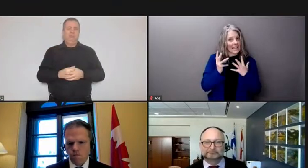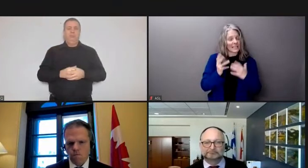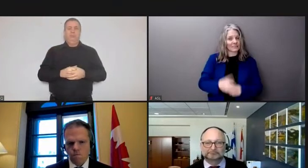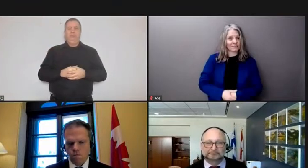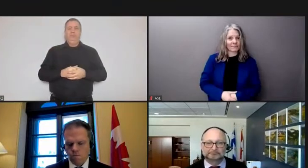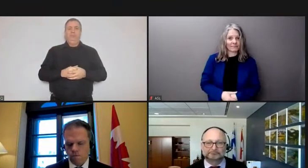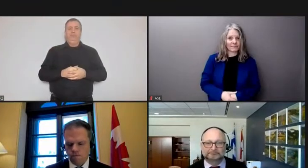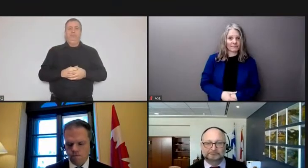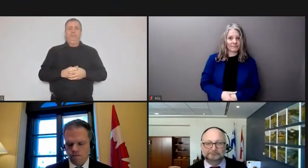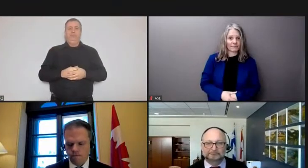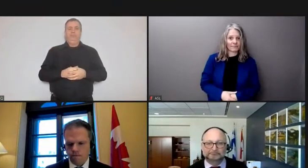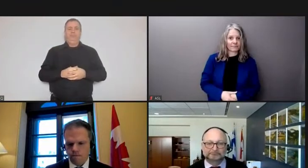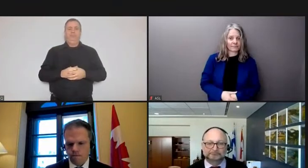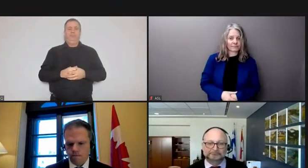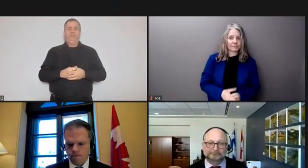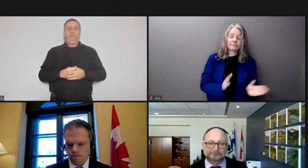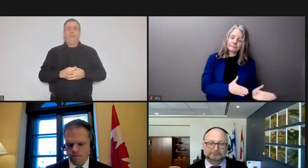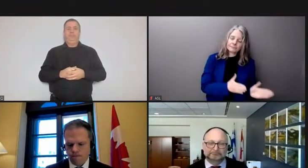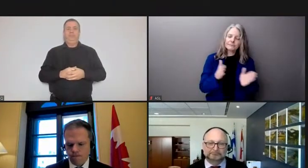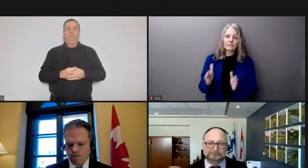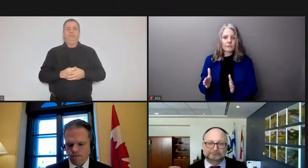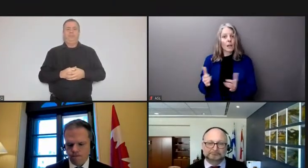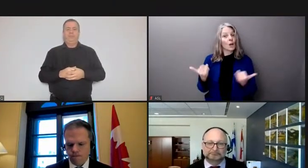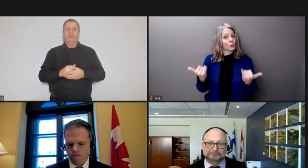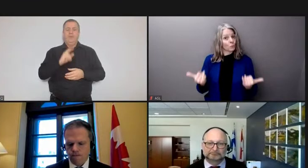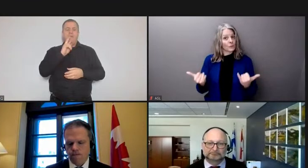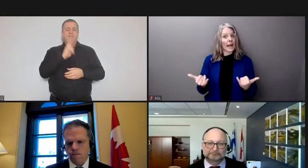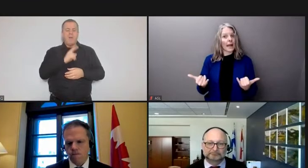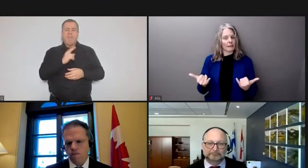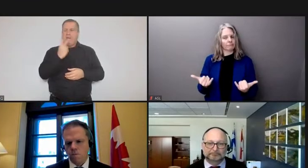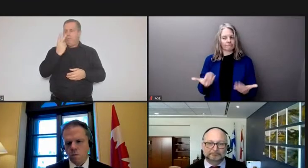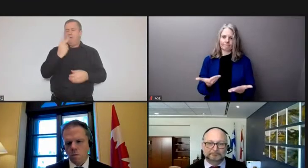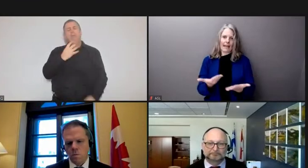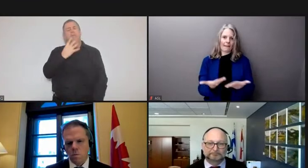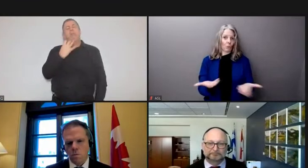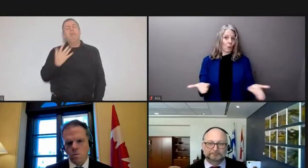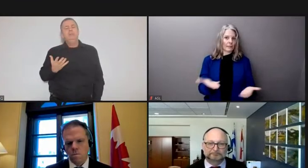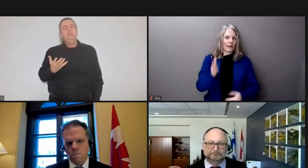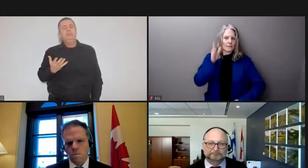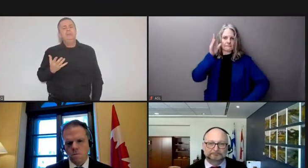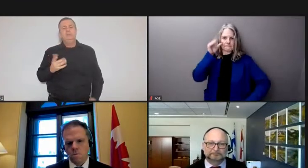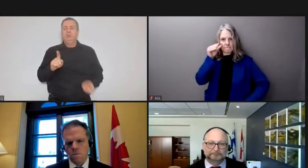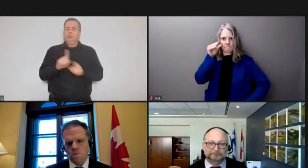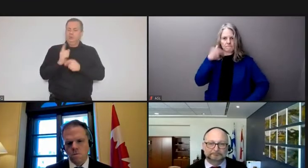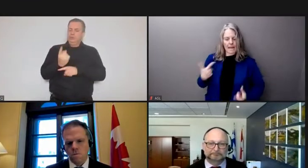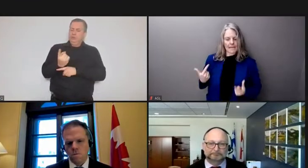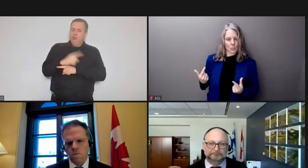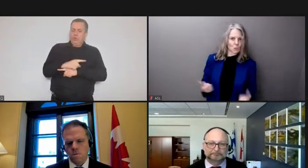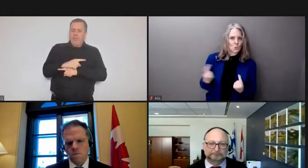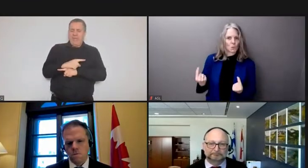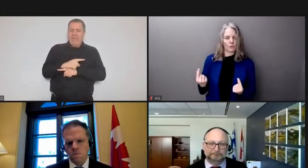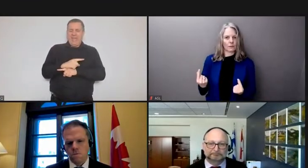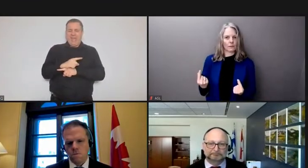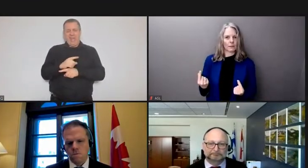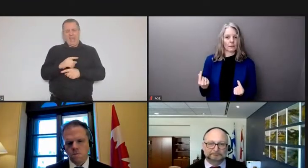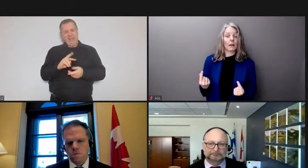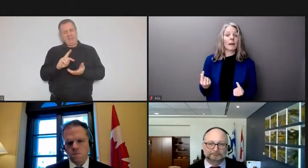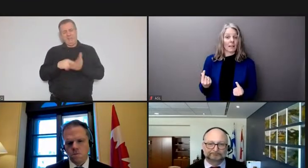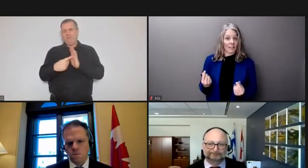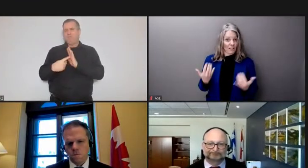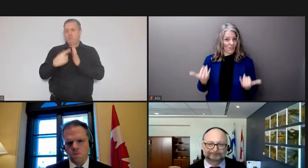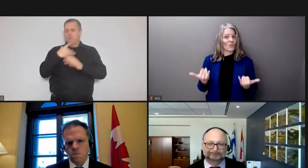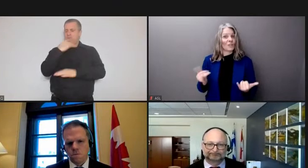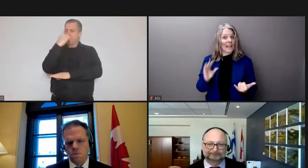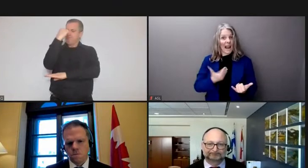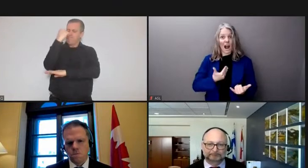but it is also a day of determination and it is a day when I think everyone in our government is very